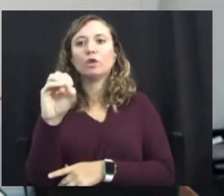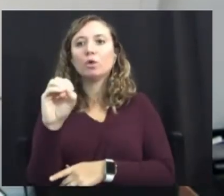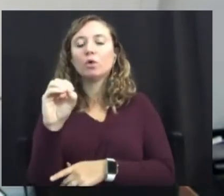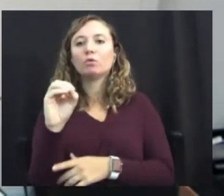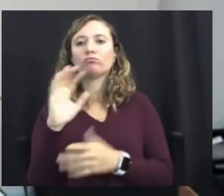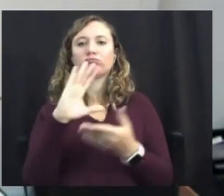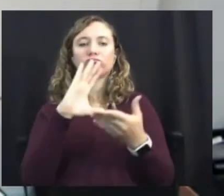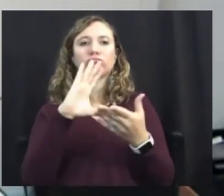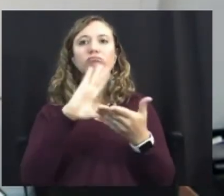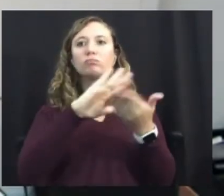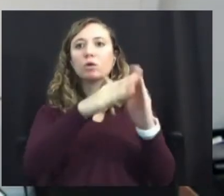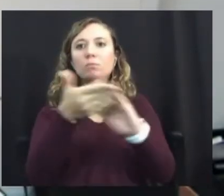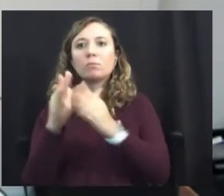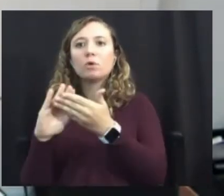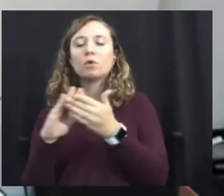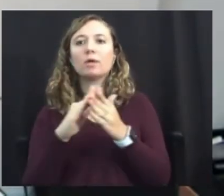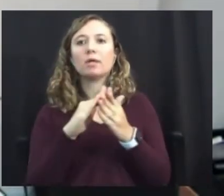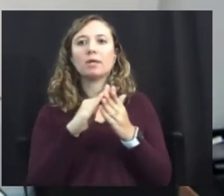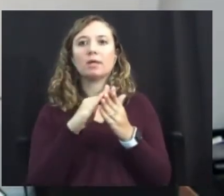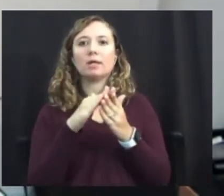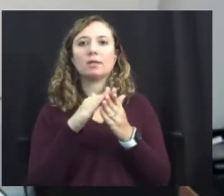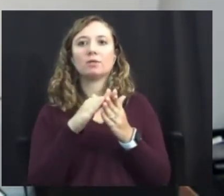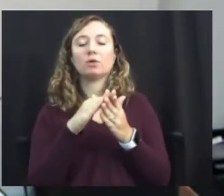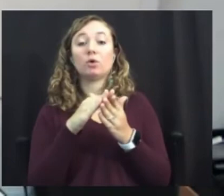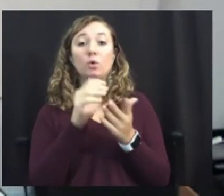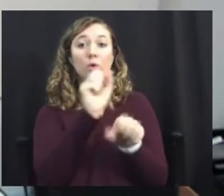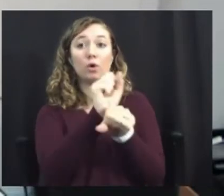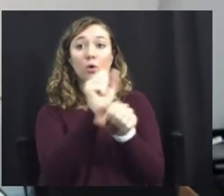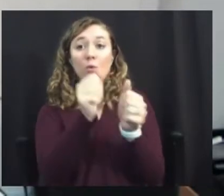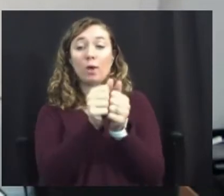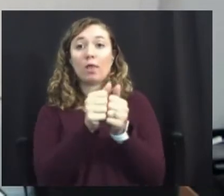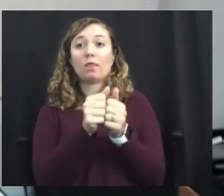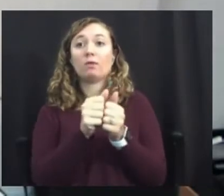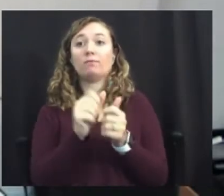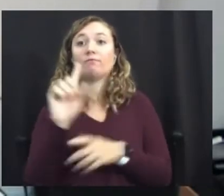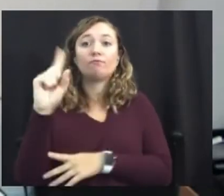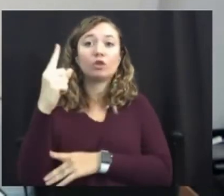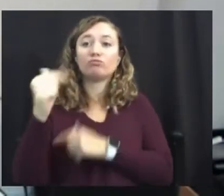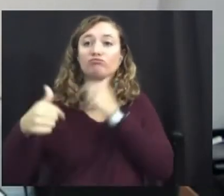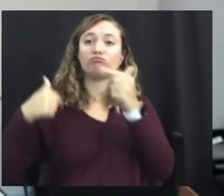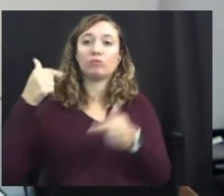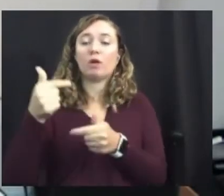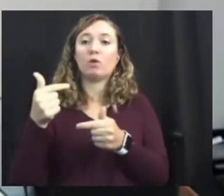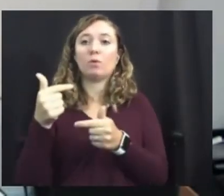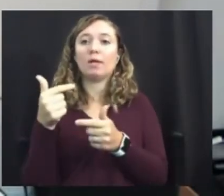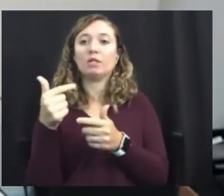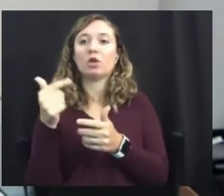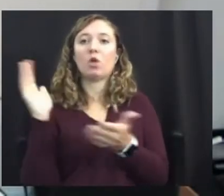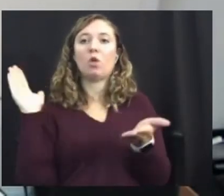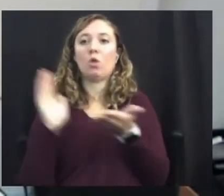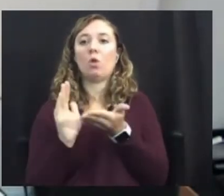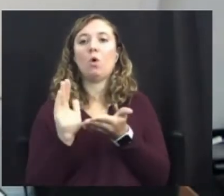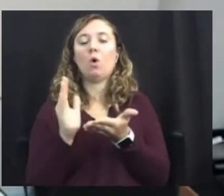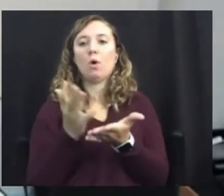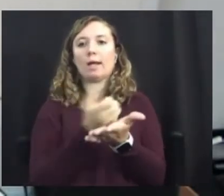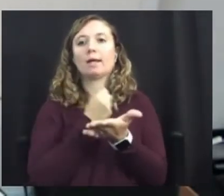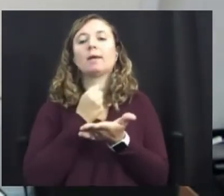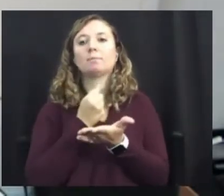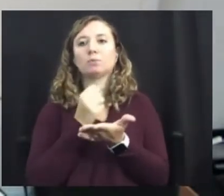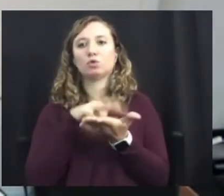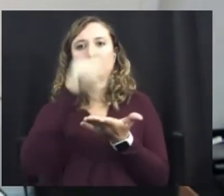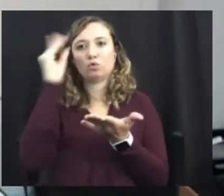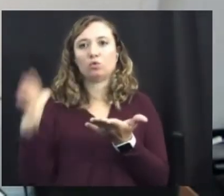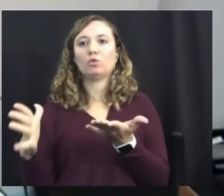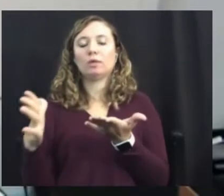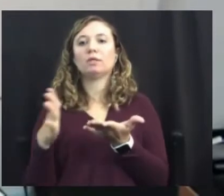are specific types of grants that work with low-income first-generation students. However, we really wanted to advocate for